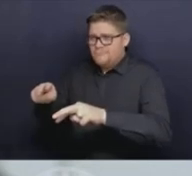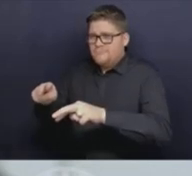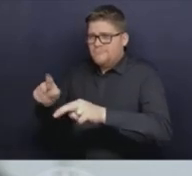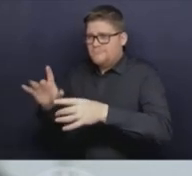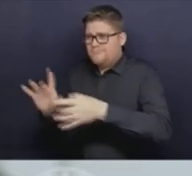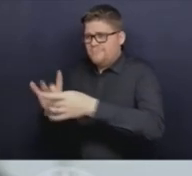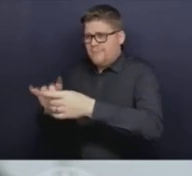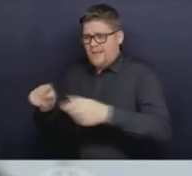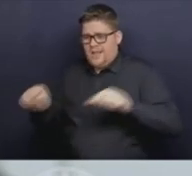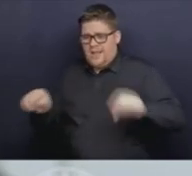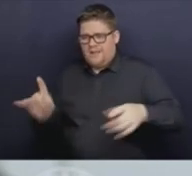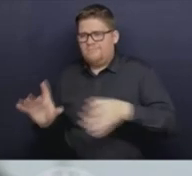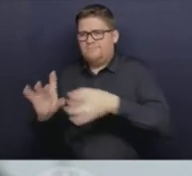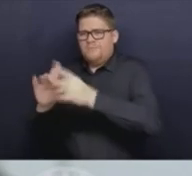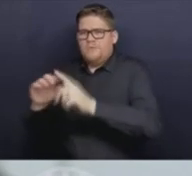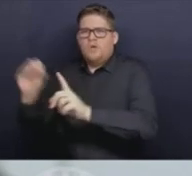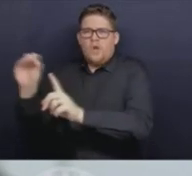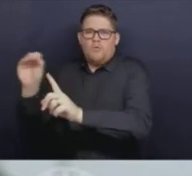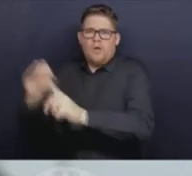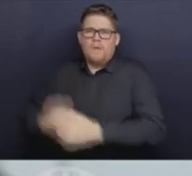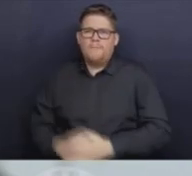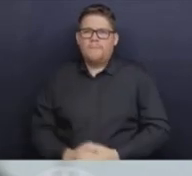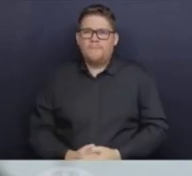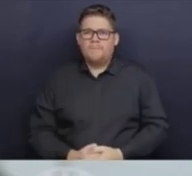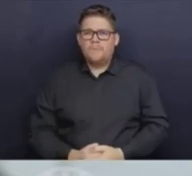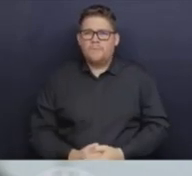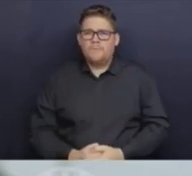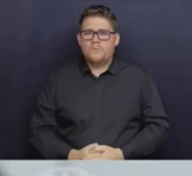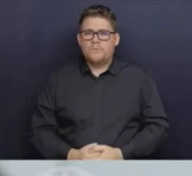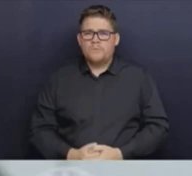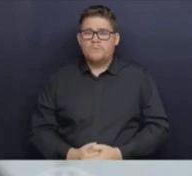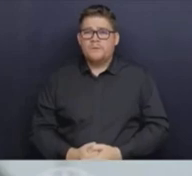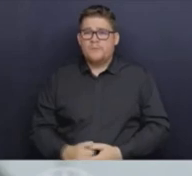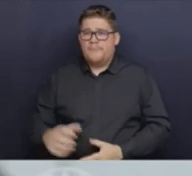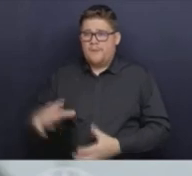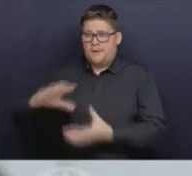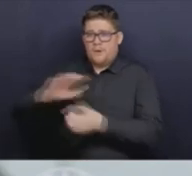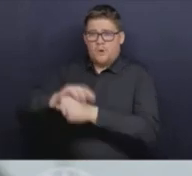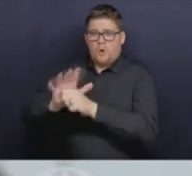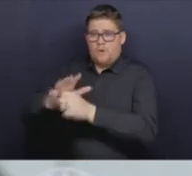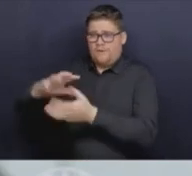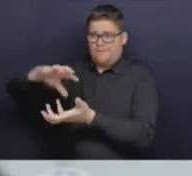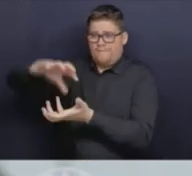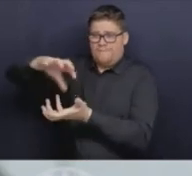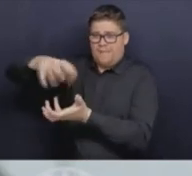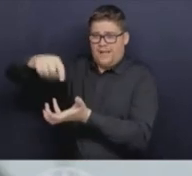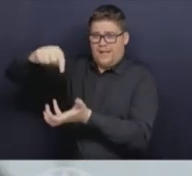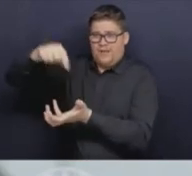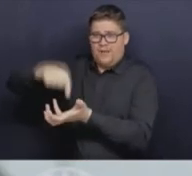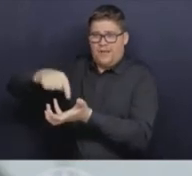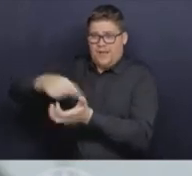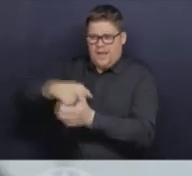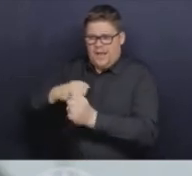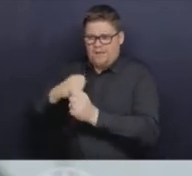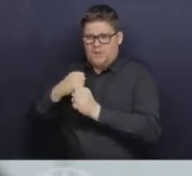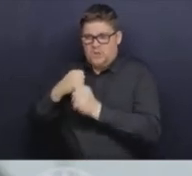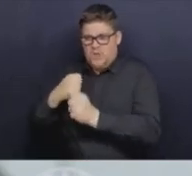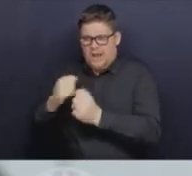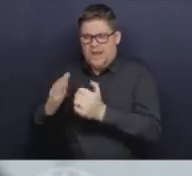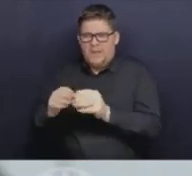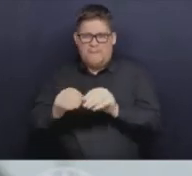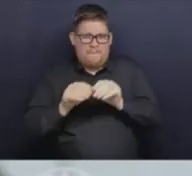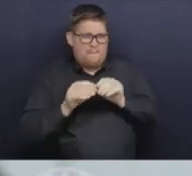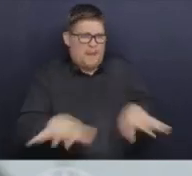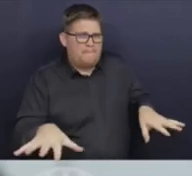Any new variant that has an advantage spreads more easily. That's what viruses do. They change to try and reproduce